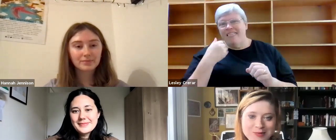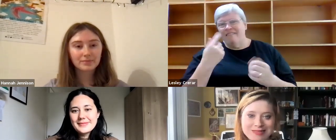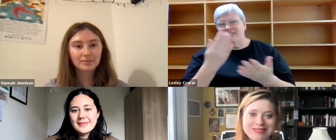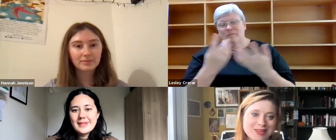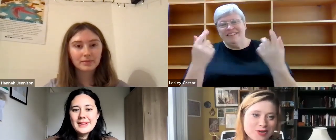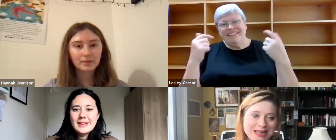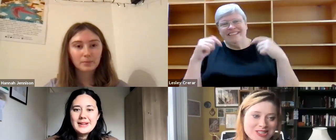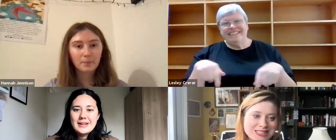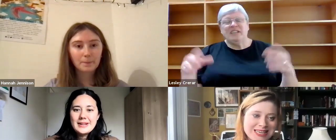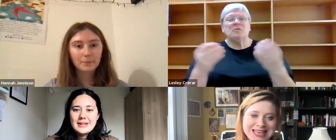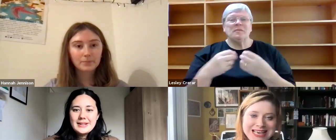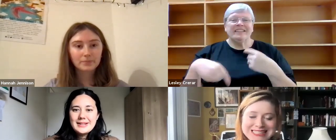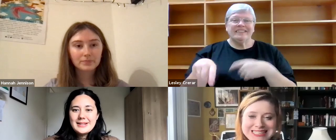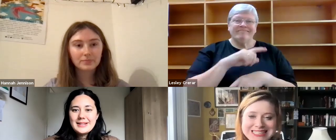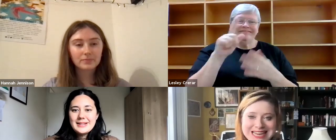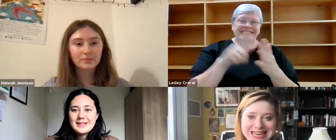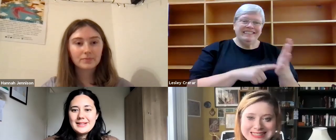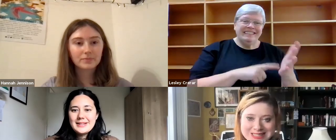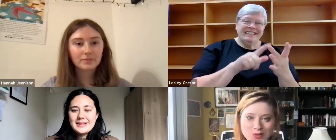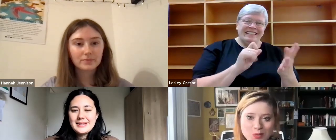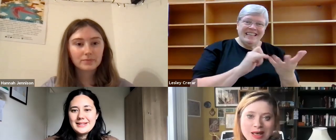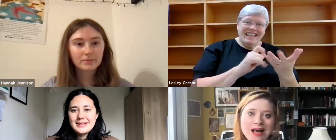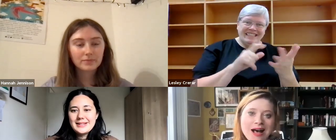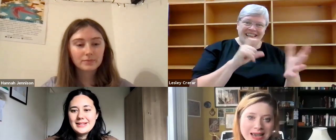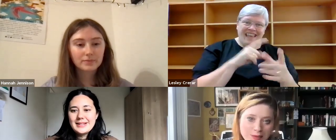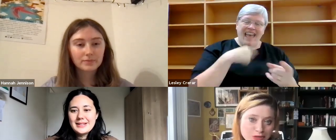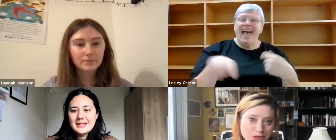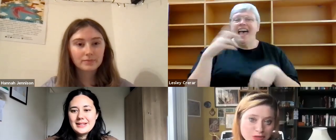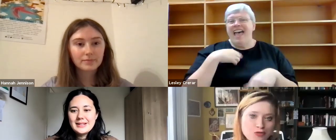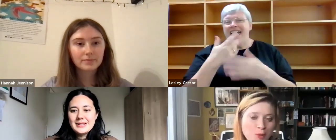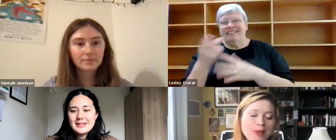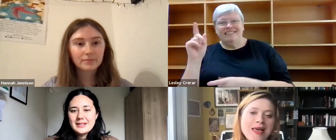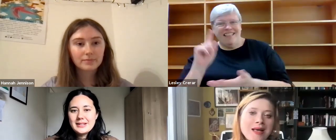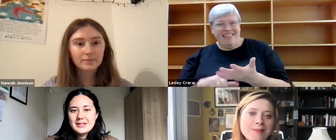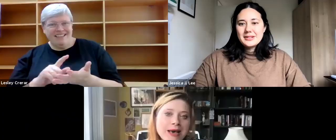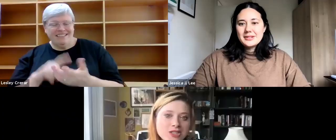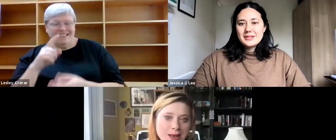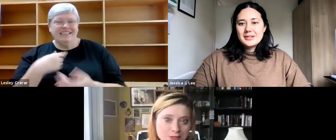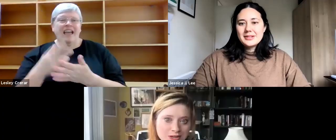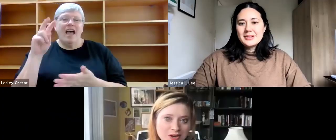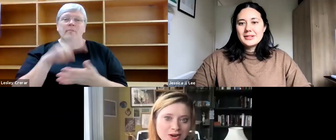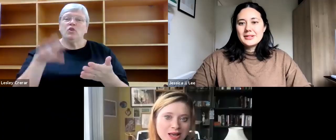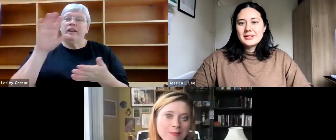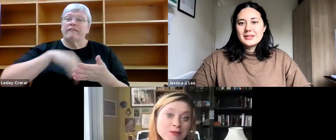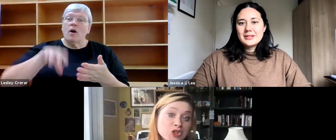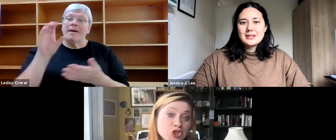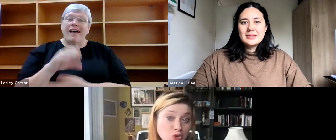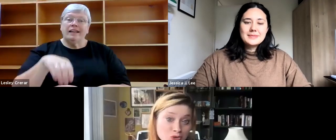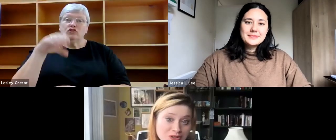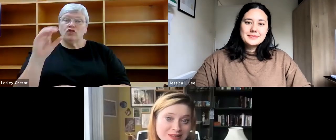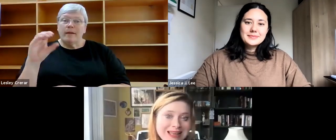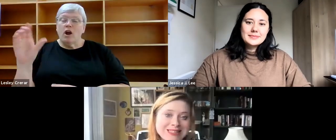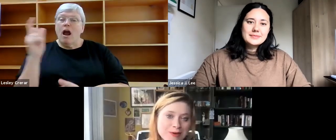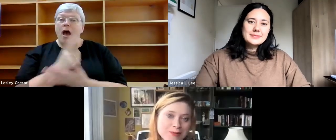be here with you and Jessica and Leslie. So I am reading from my chapter about